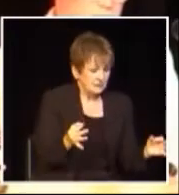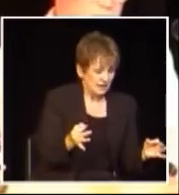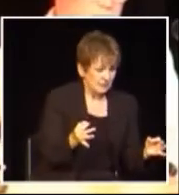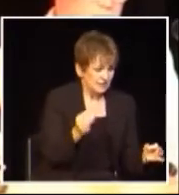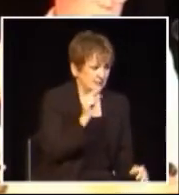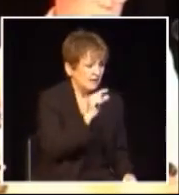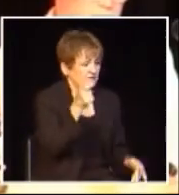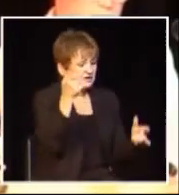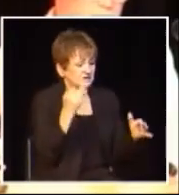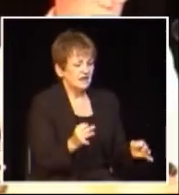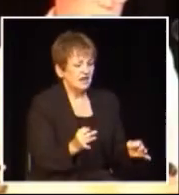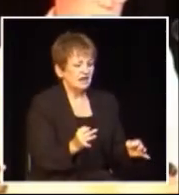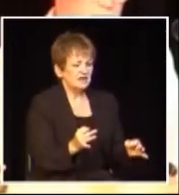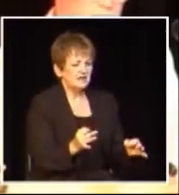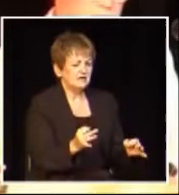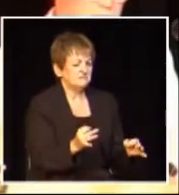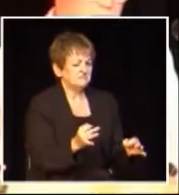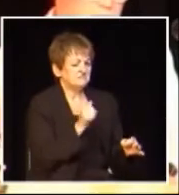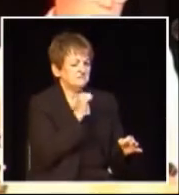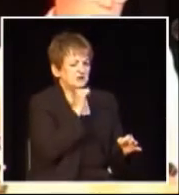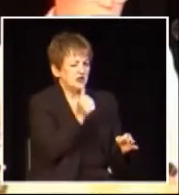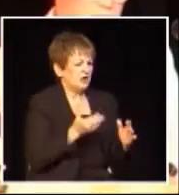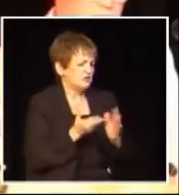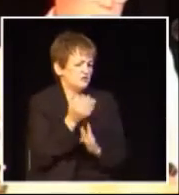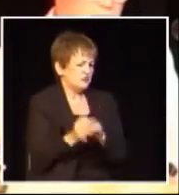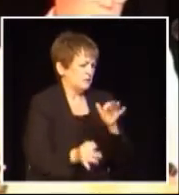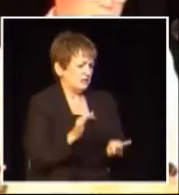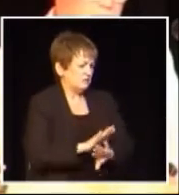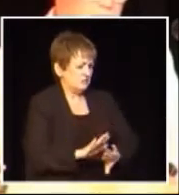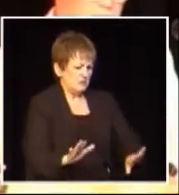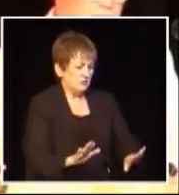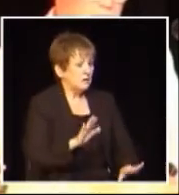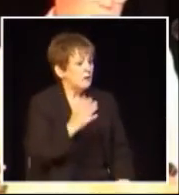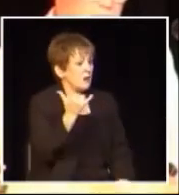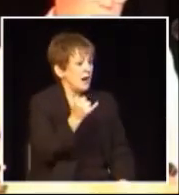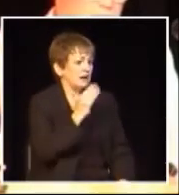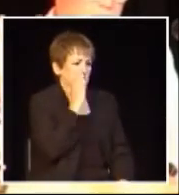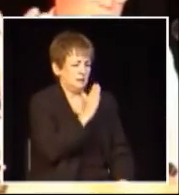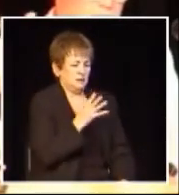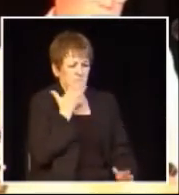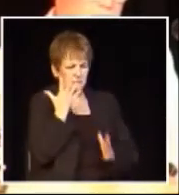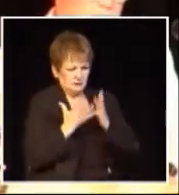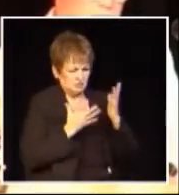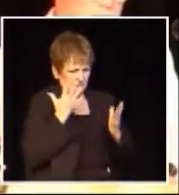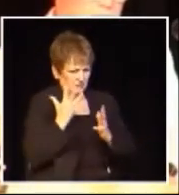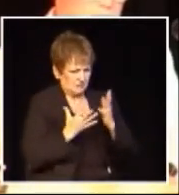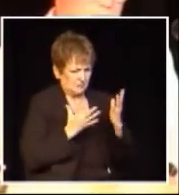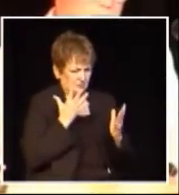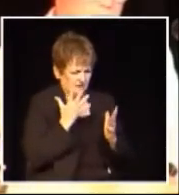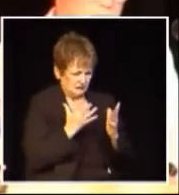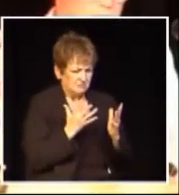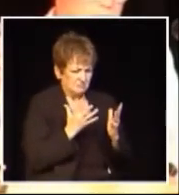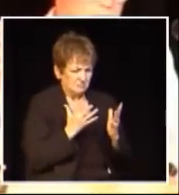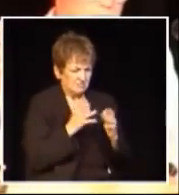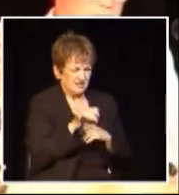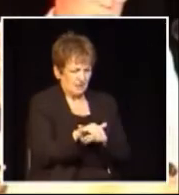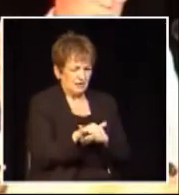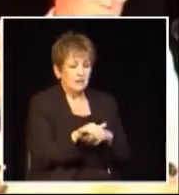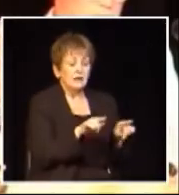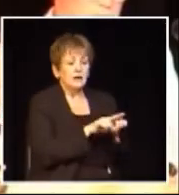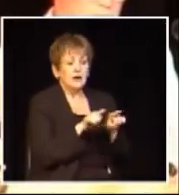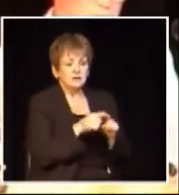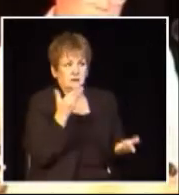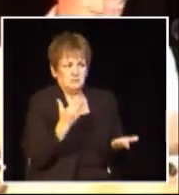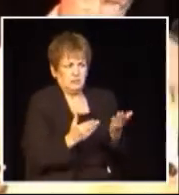and the decision as you might expect was made to not deal with it in the legislature that would be too embarrassing and that would